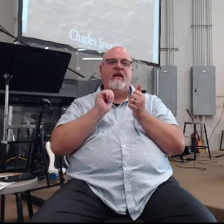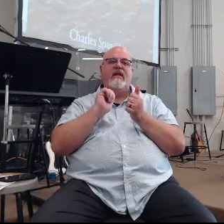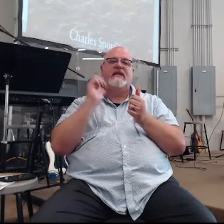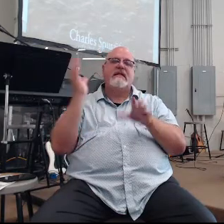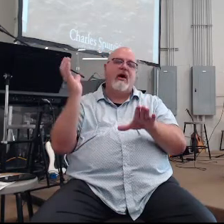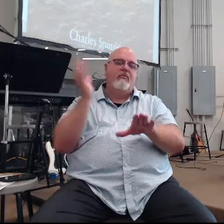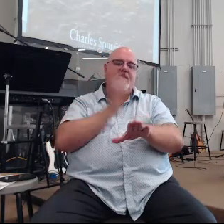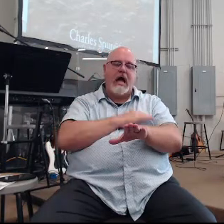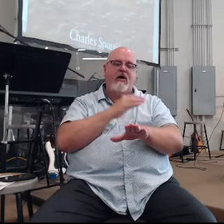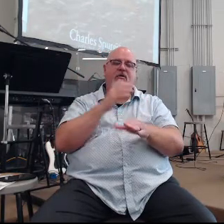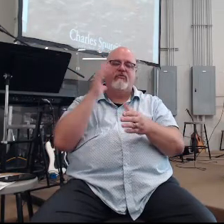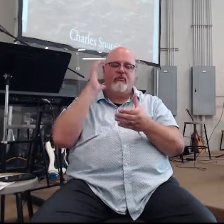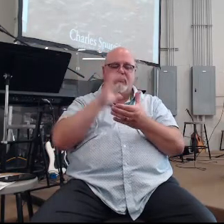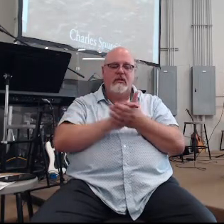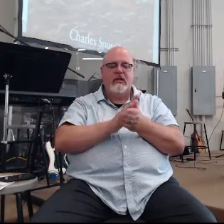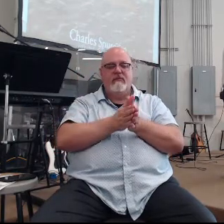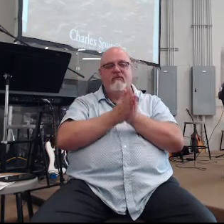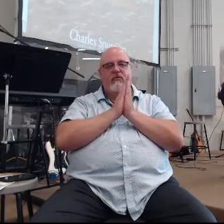was